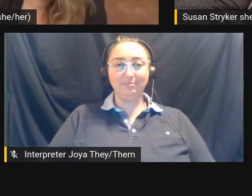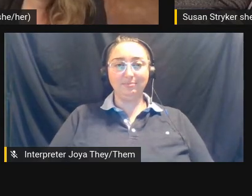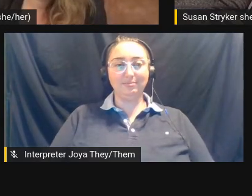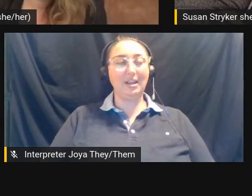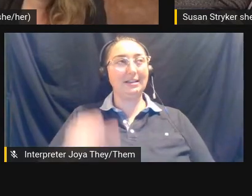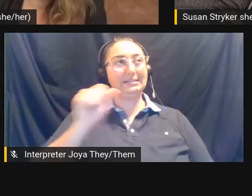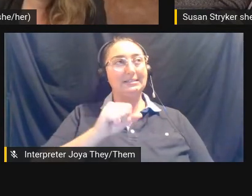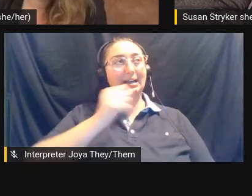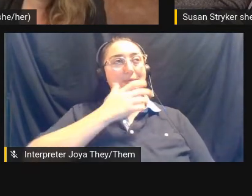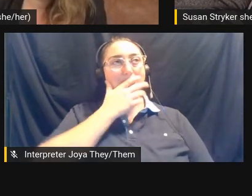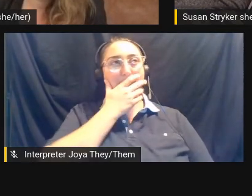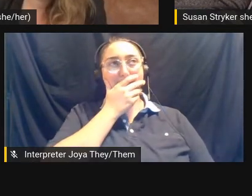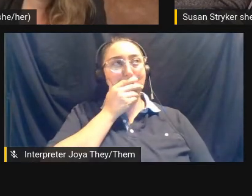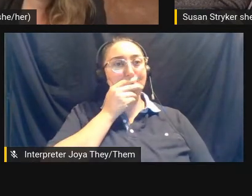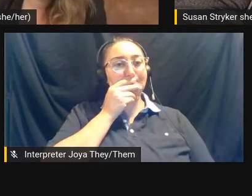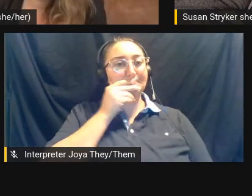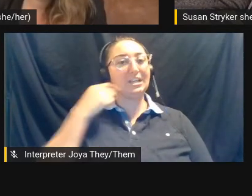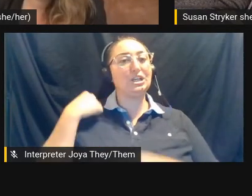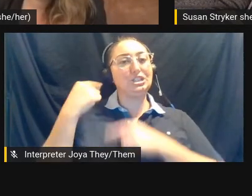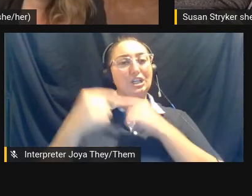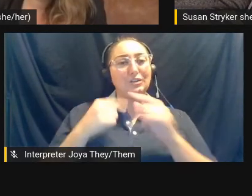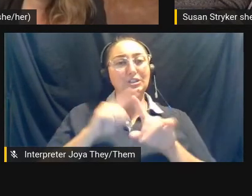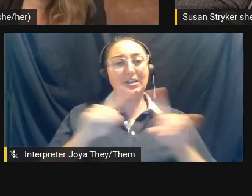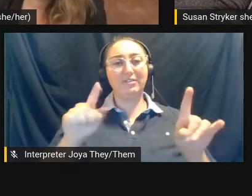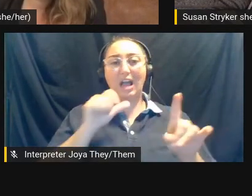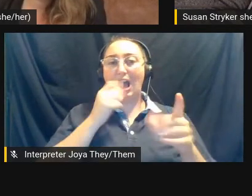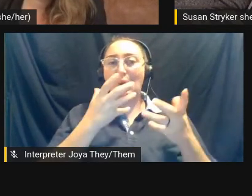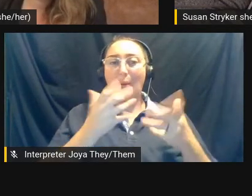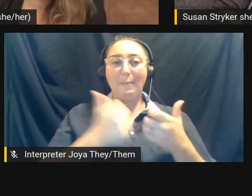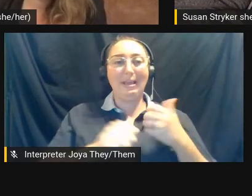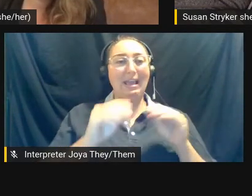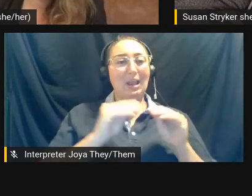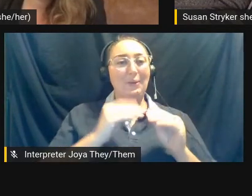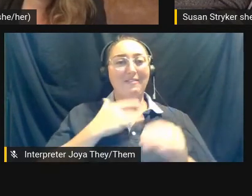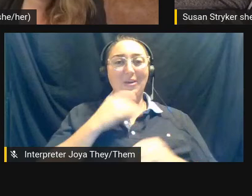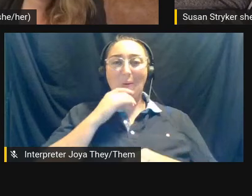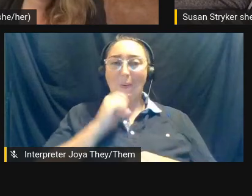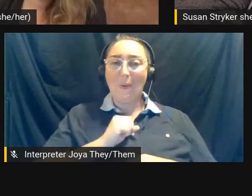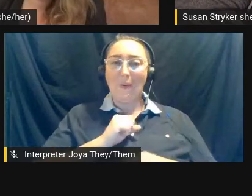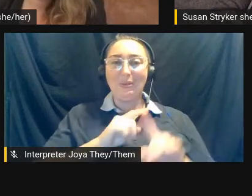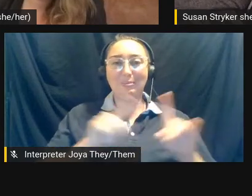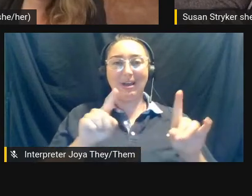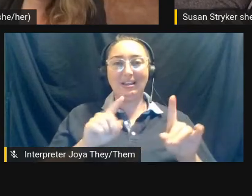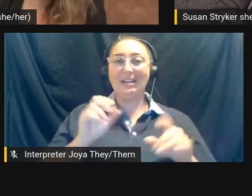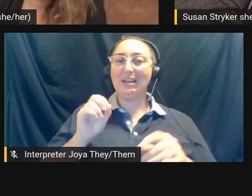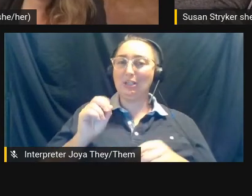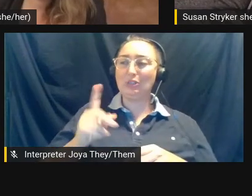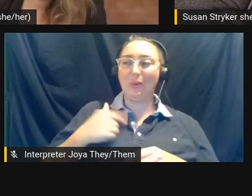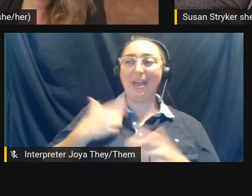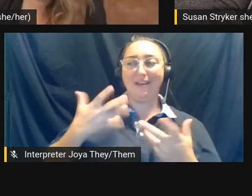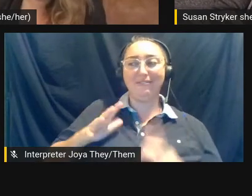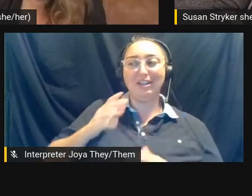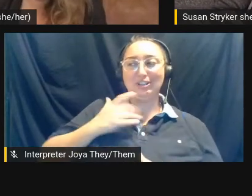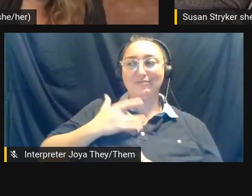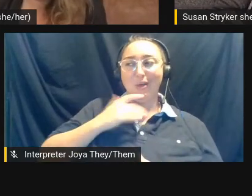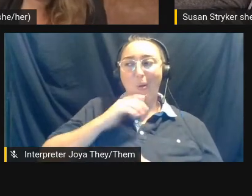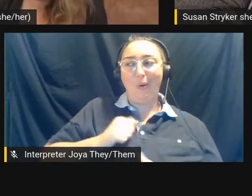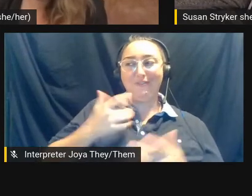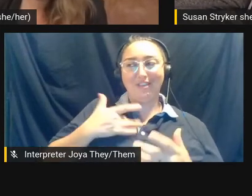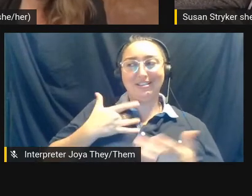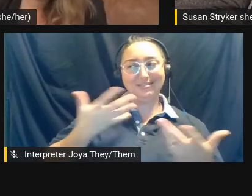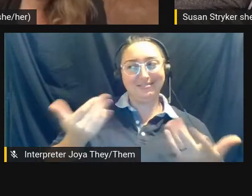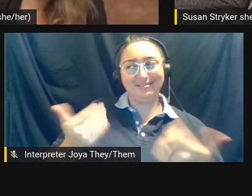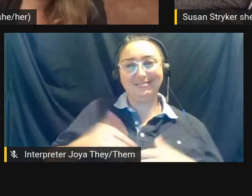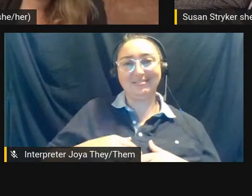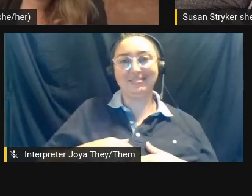differences. I mean, I don't want to make anyone feel old, but, okay. already do. All right.